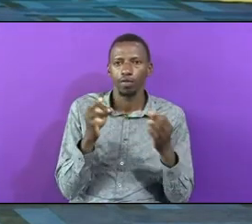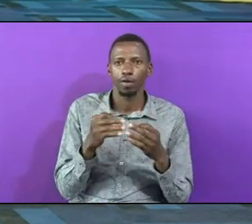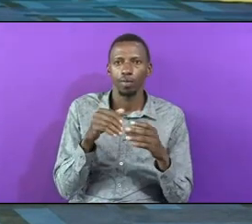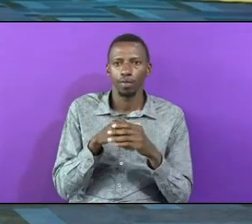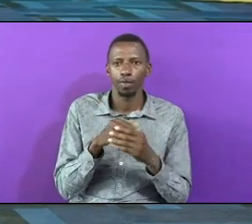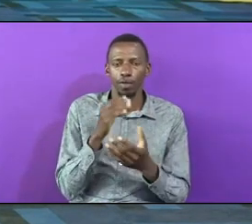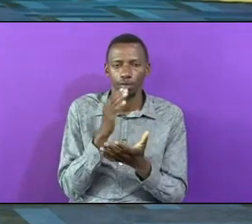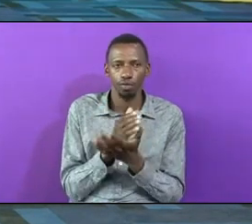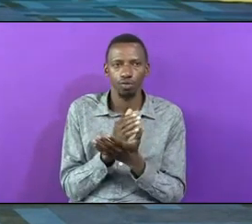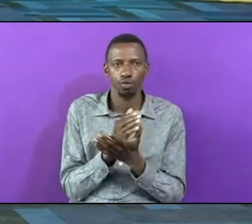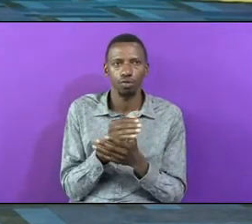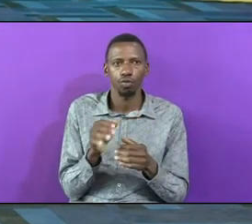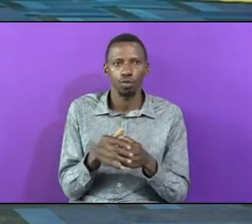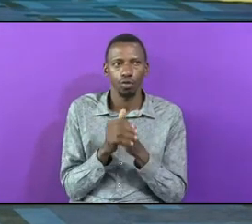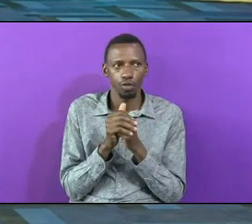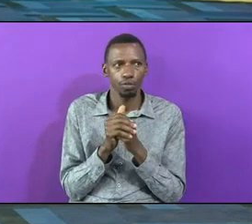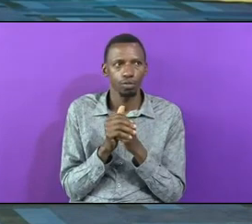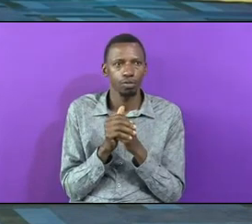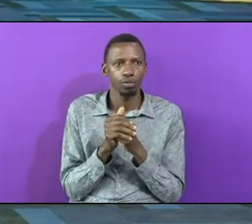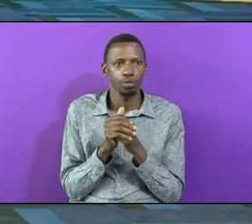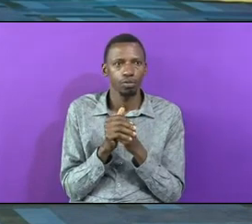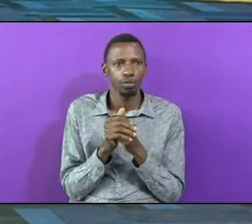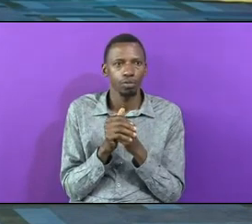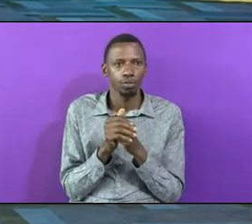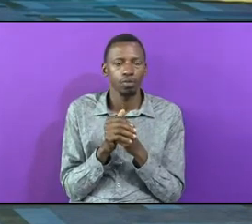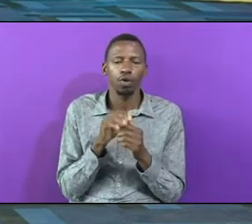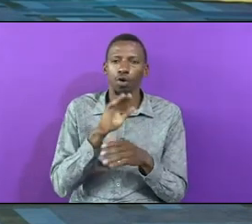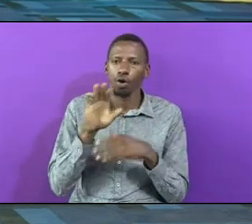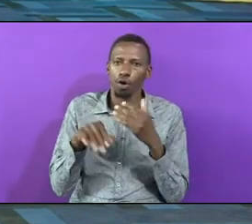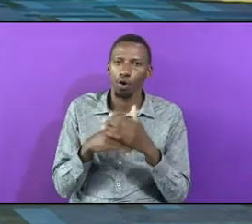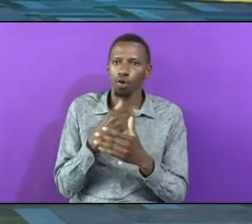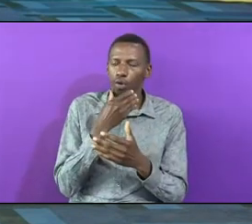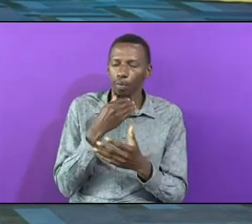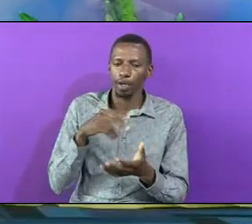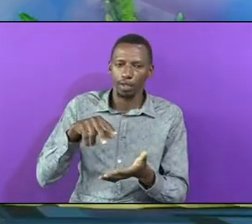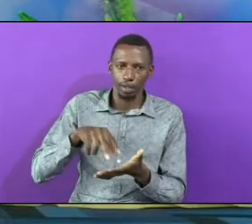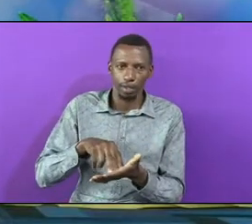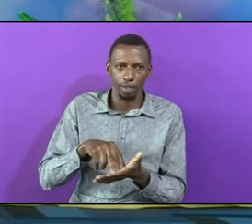Mean Older Men At As